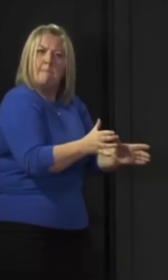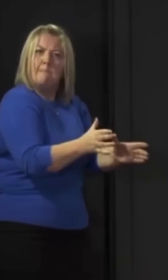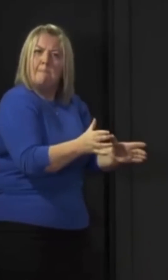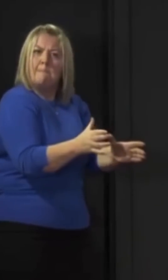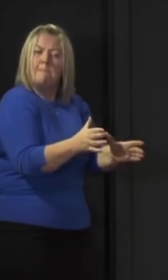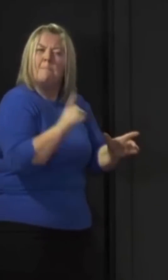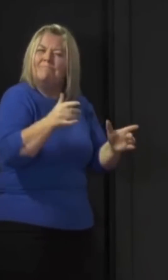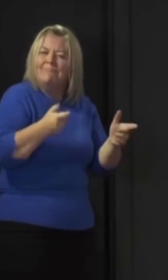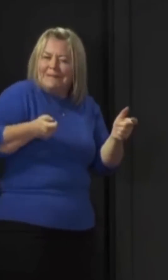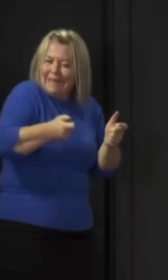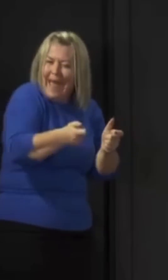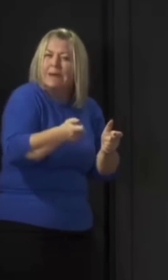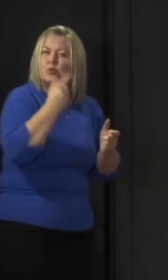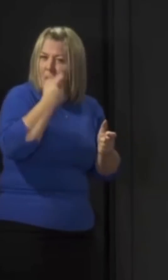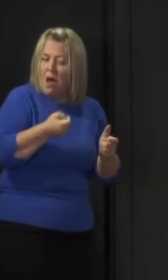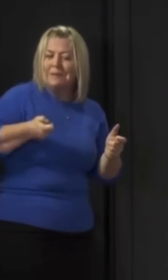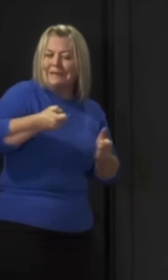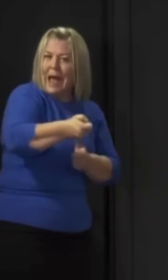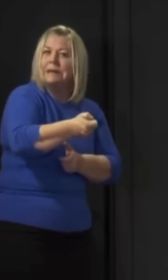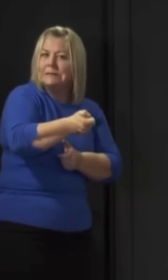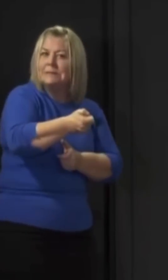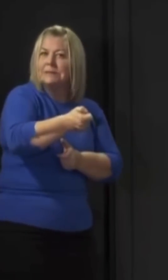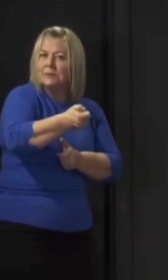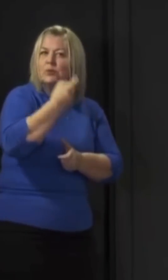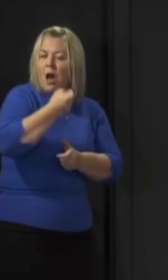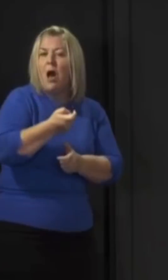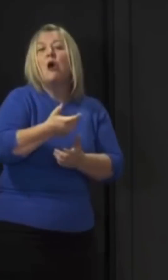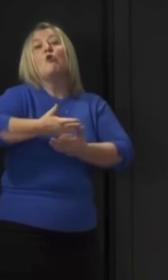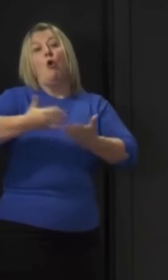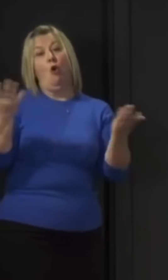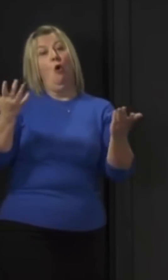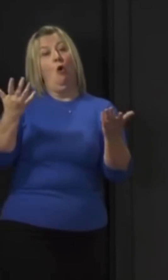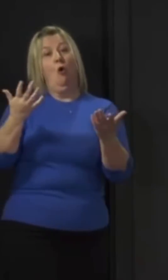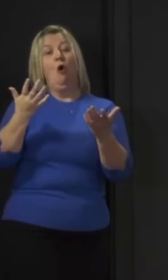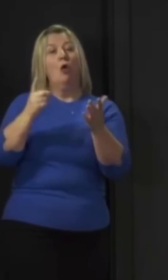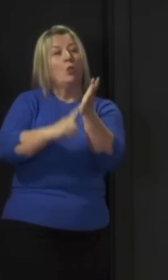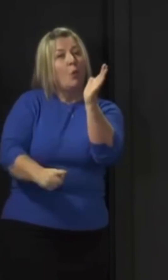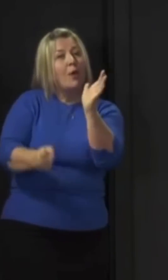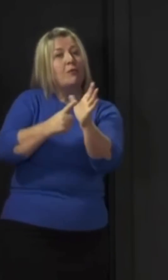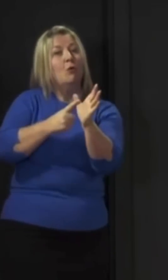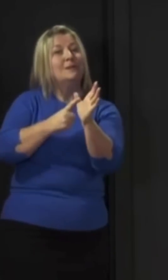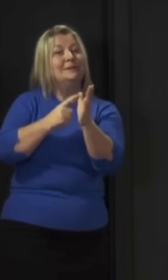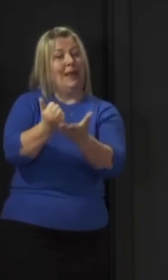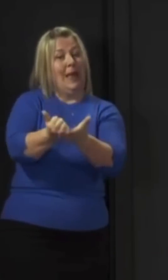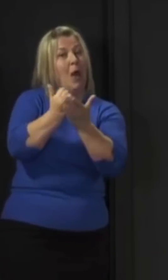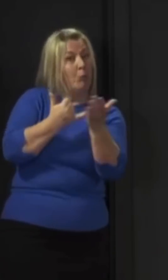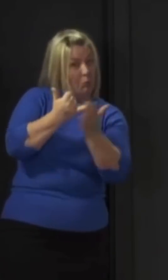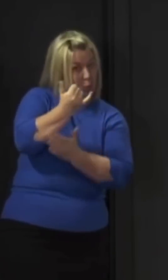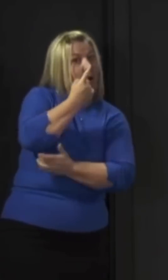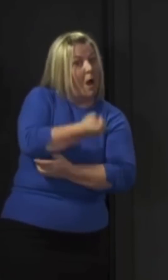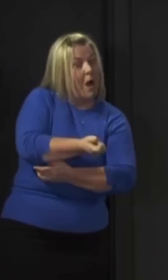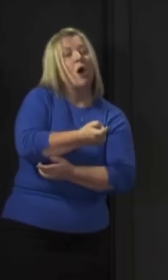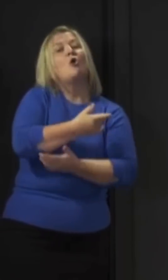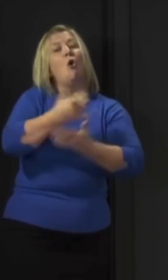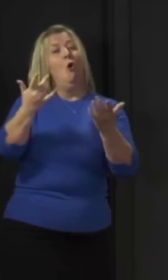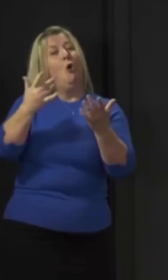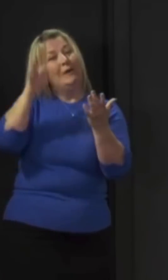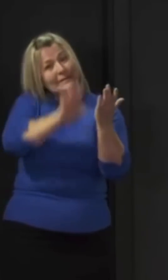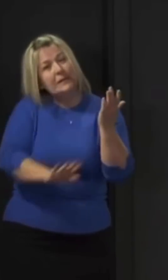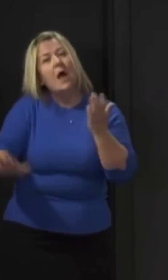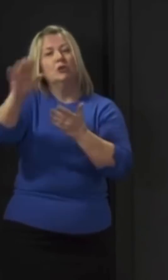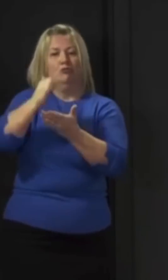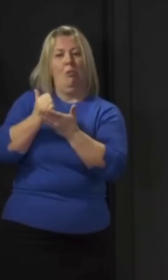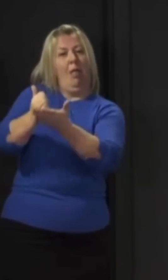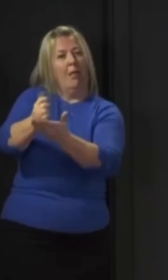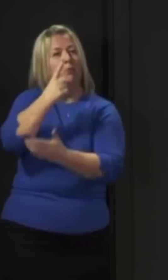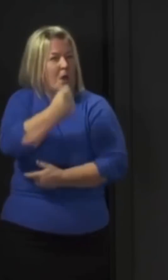lighter note, I've been doing quite a lot of online quizzes on the Zoom with the family. Really shite at quizzes. Luckily, I've got Peter in the background doing